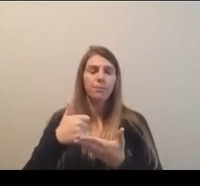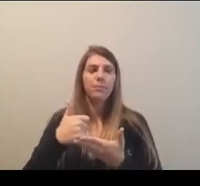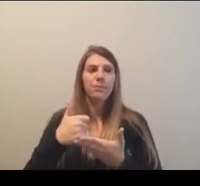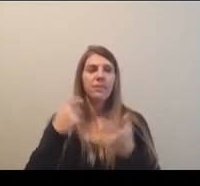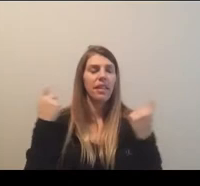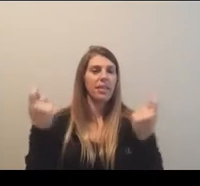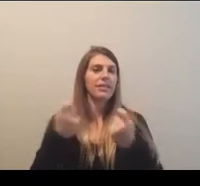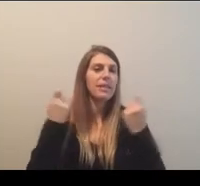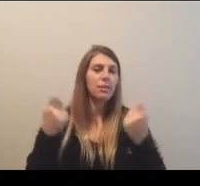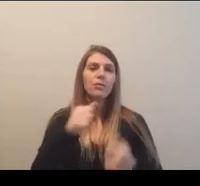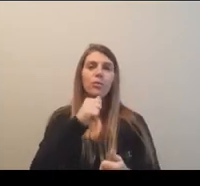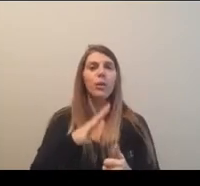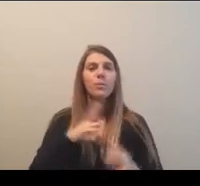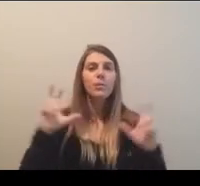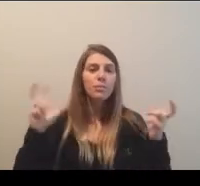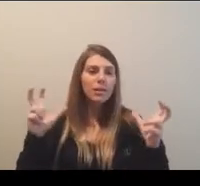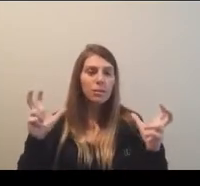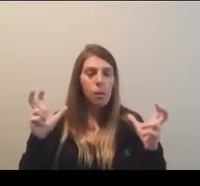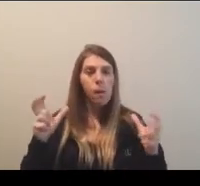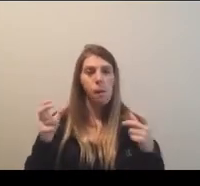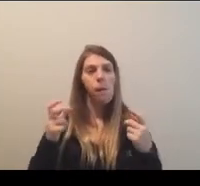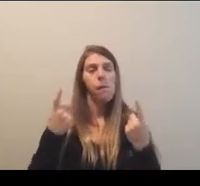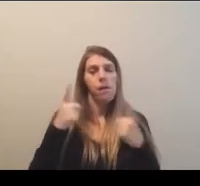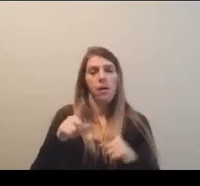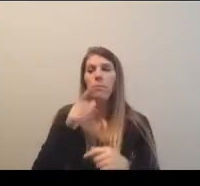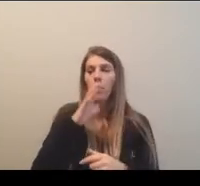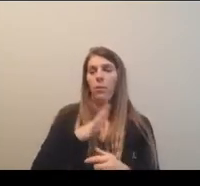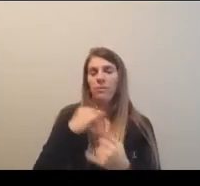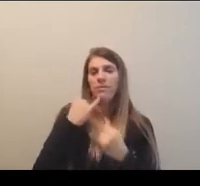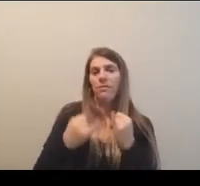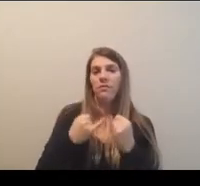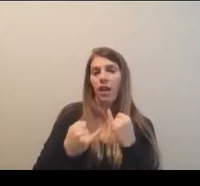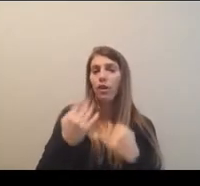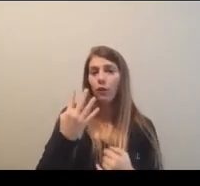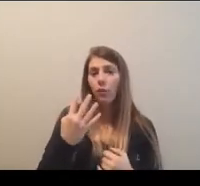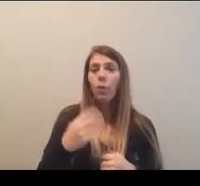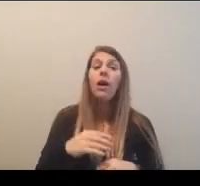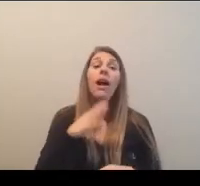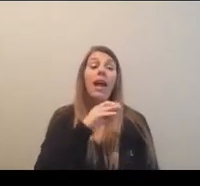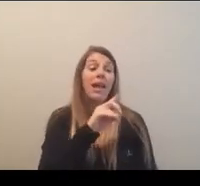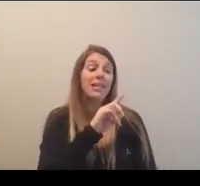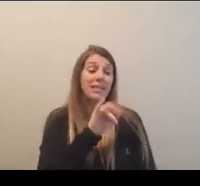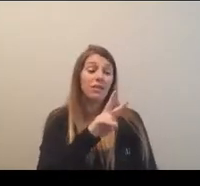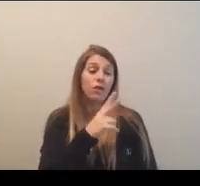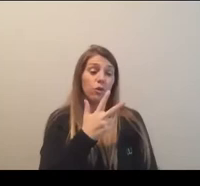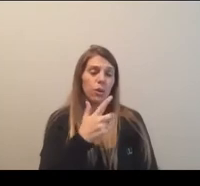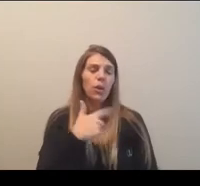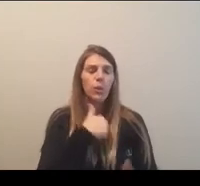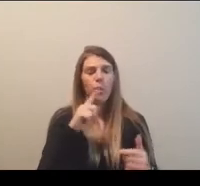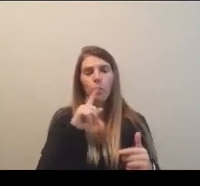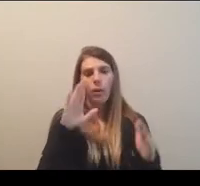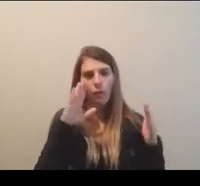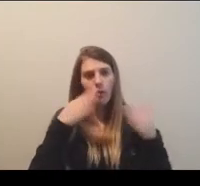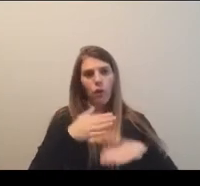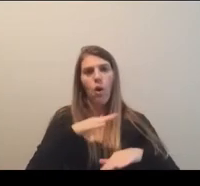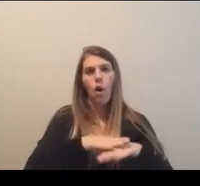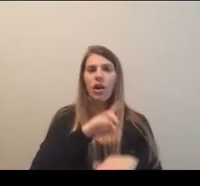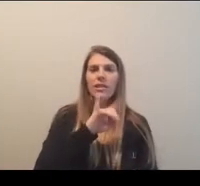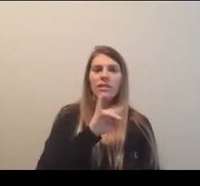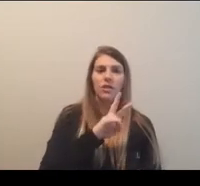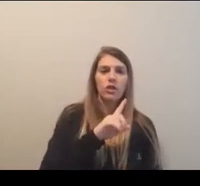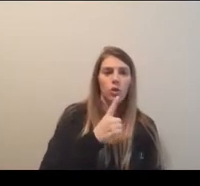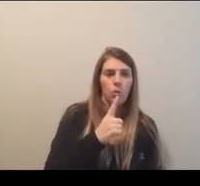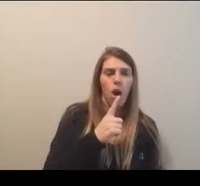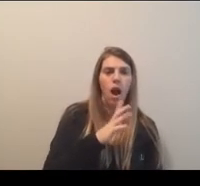celebration of women's basketball that happens at the women's final four. Then quickly division three, uh, we focus so much on division one here.